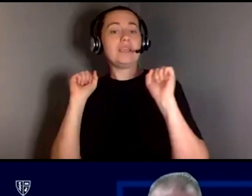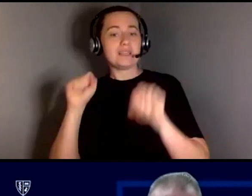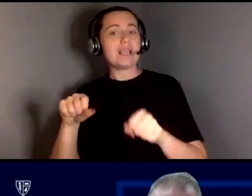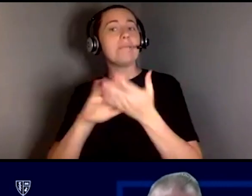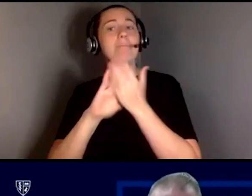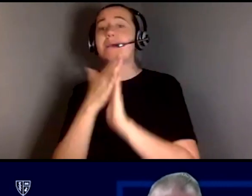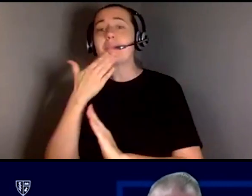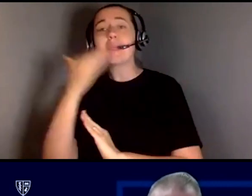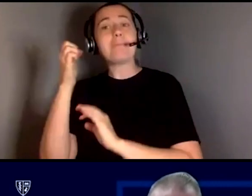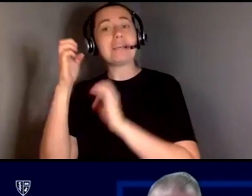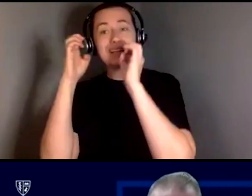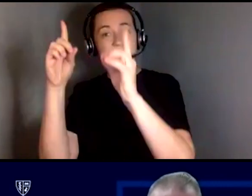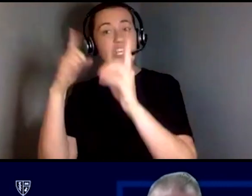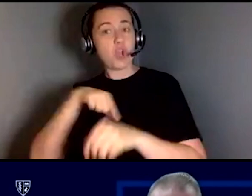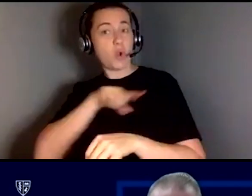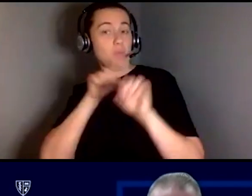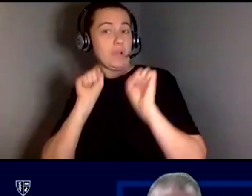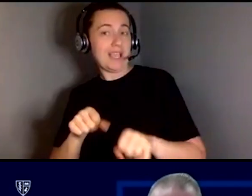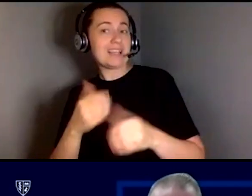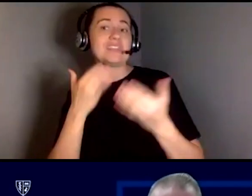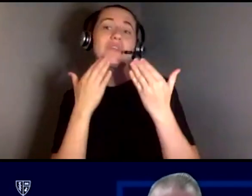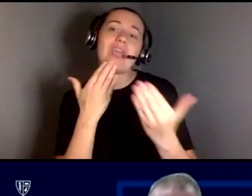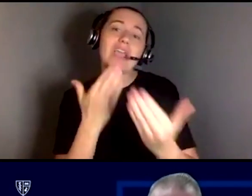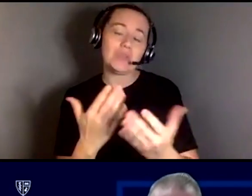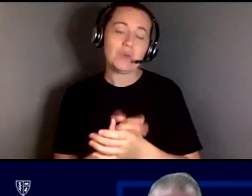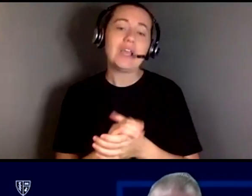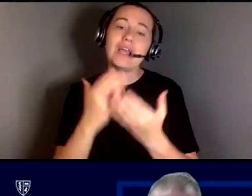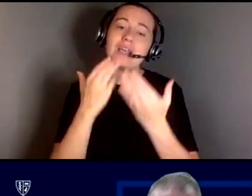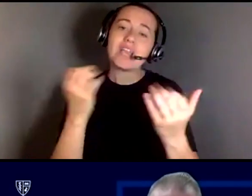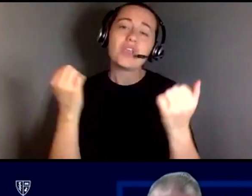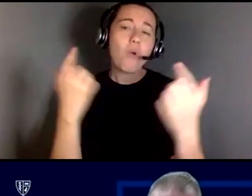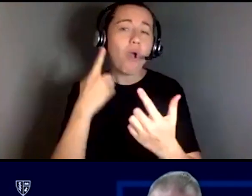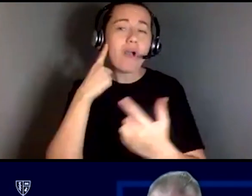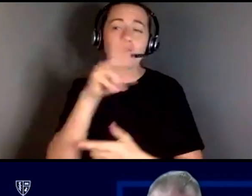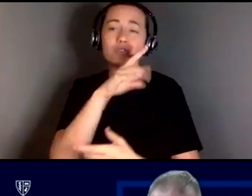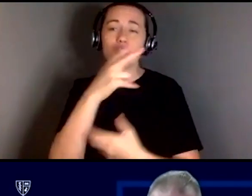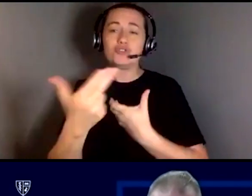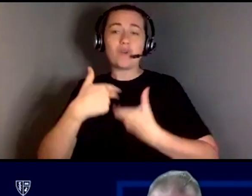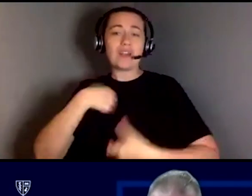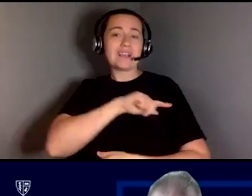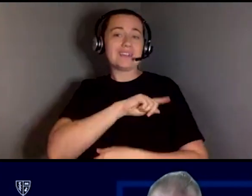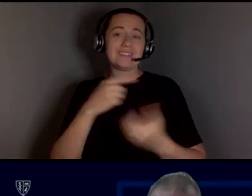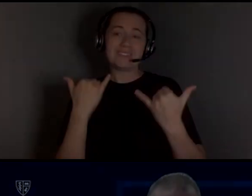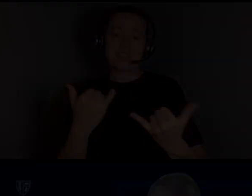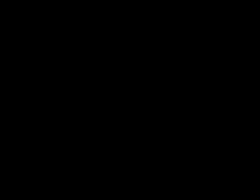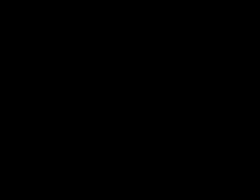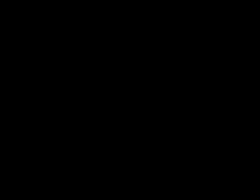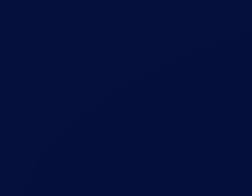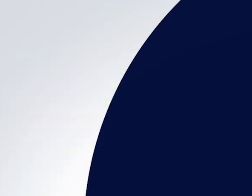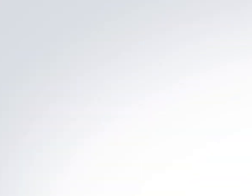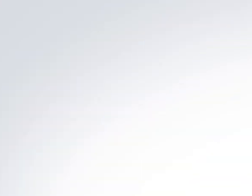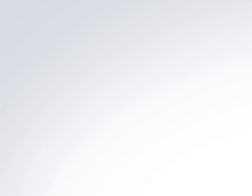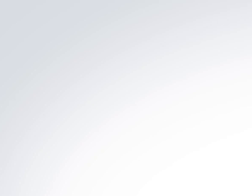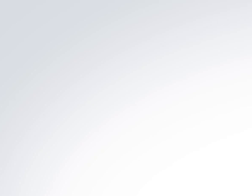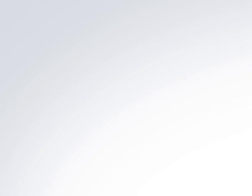institution that we can be. So thank you. And thank, thank you all for joining us today. Thank you for having us.